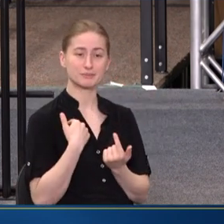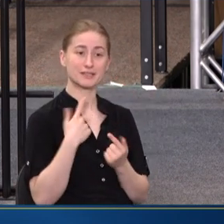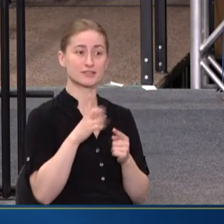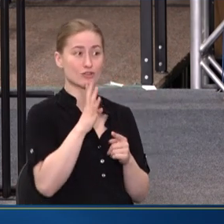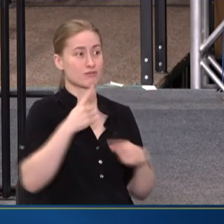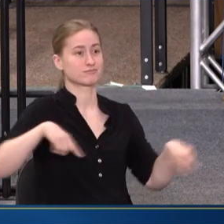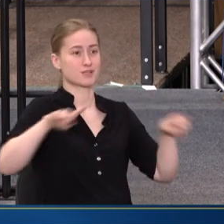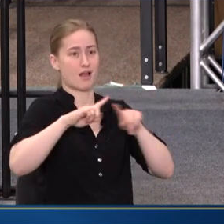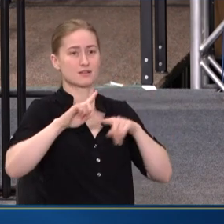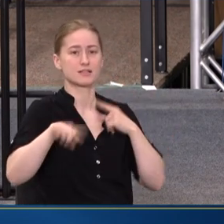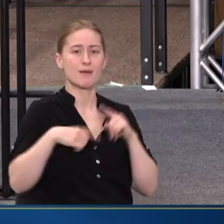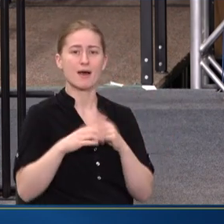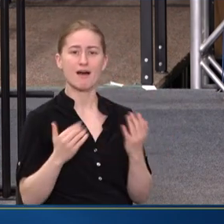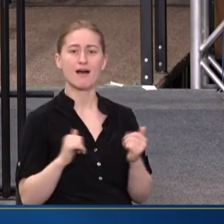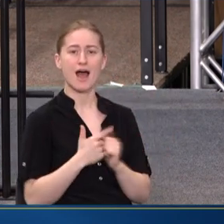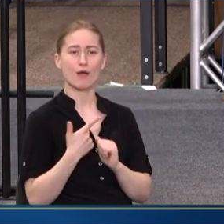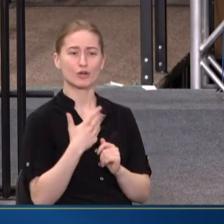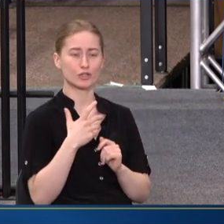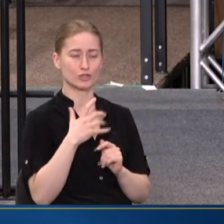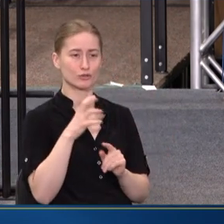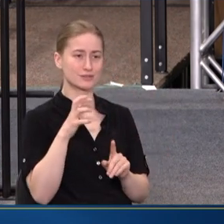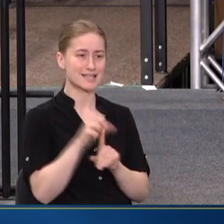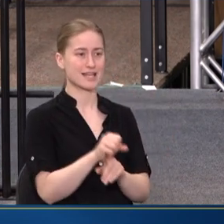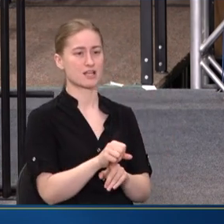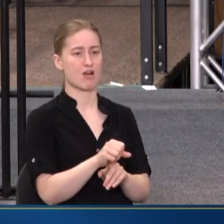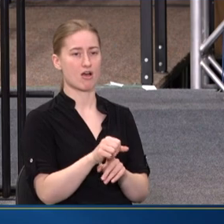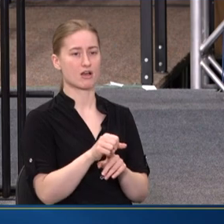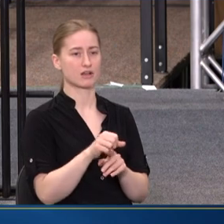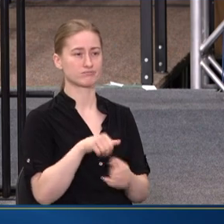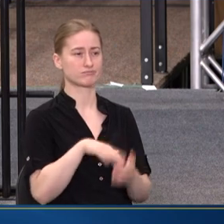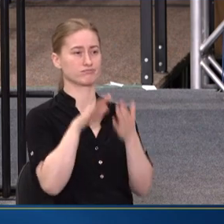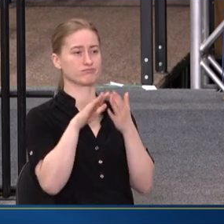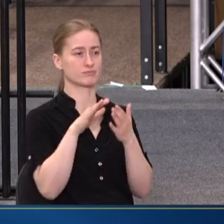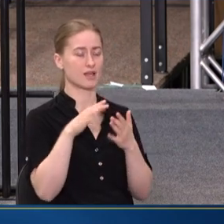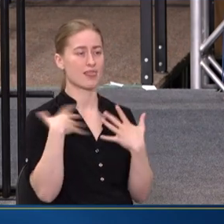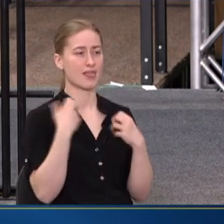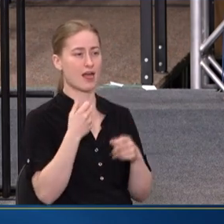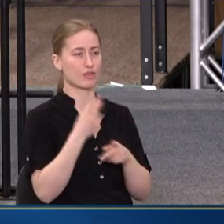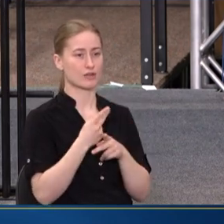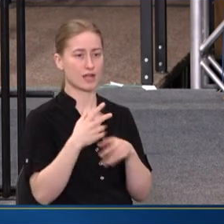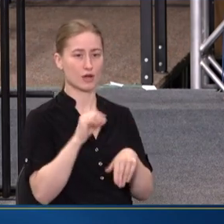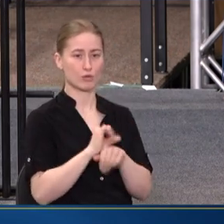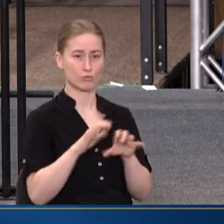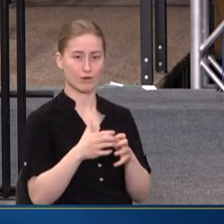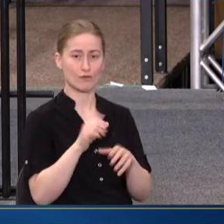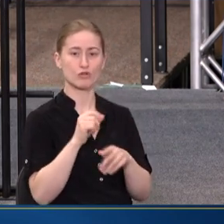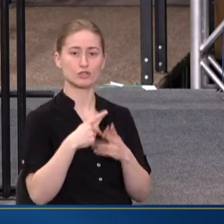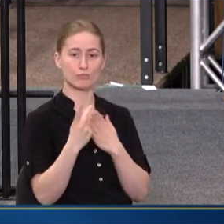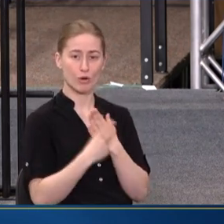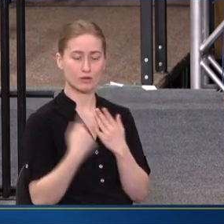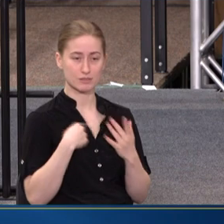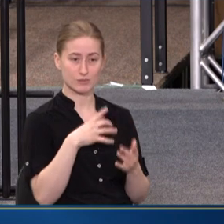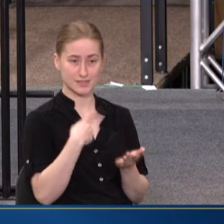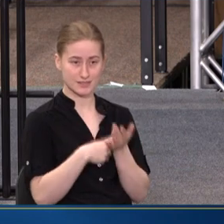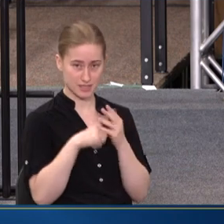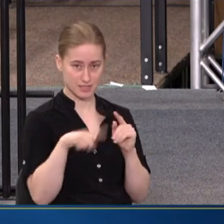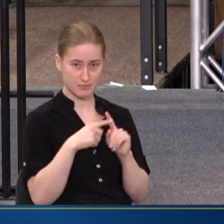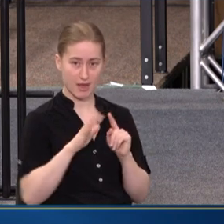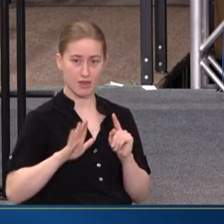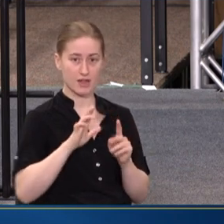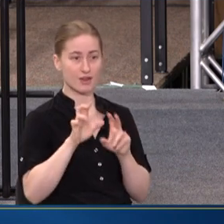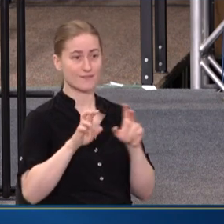ABOUT HOW YOU'RE TAKING ON THE HEALTH CARE WORKFORCE PROGRAMS THAT WE DISCUSSED ABOUT THEIR